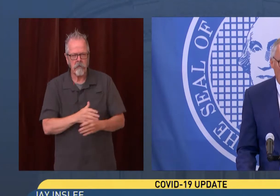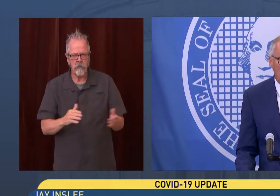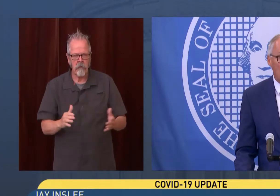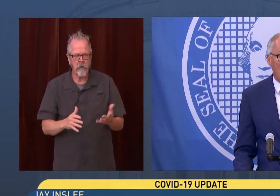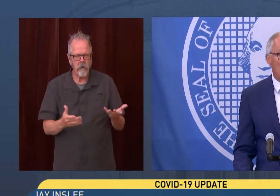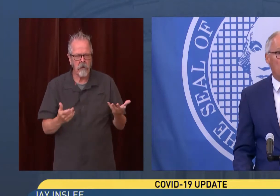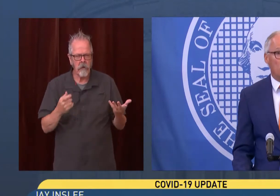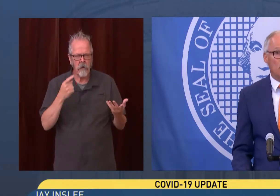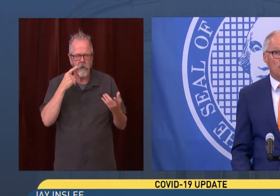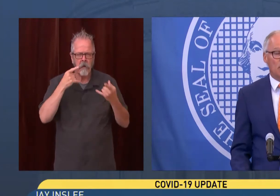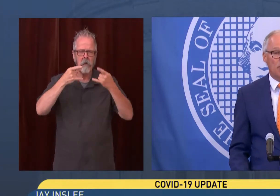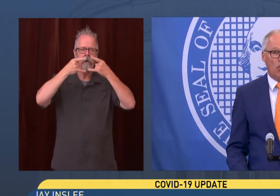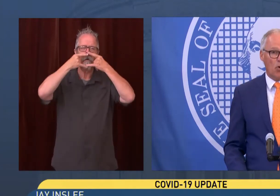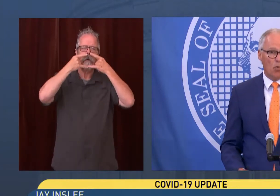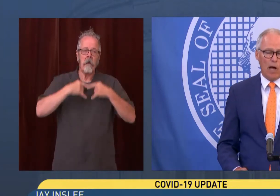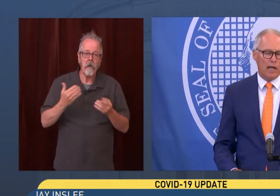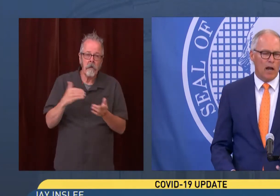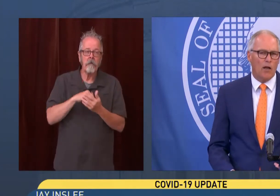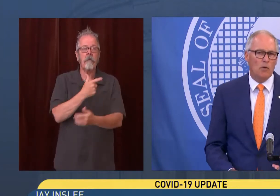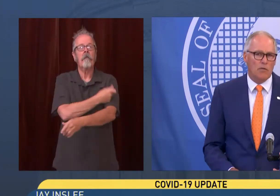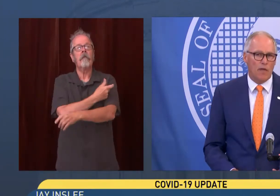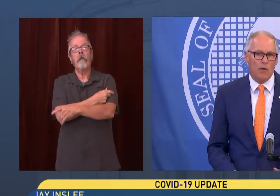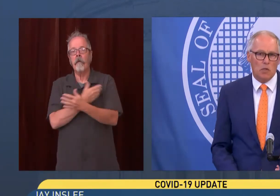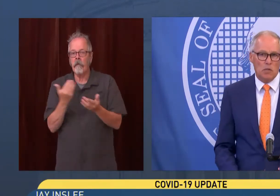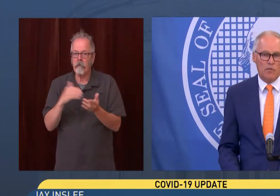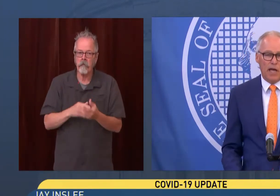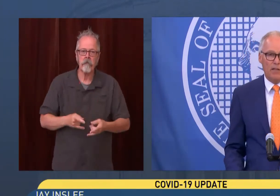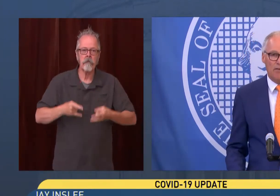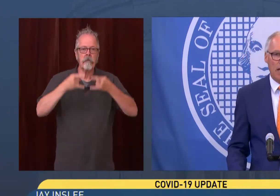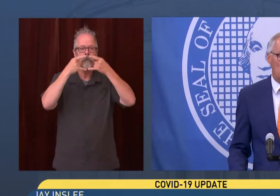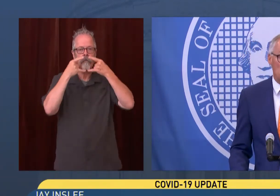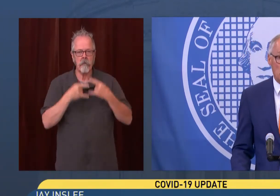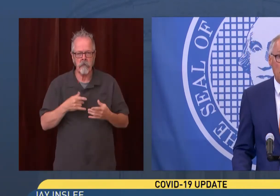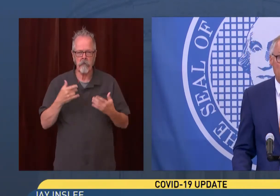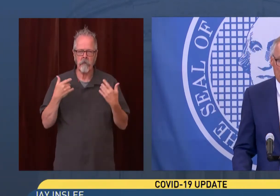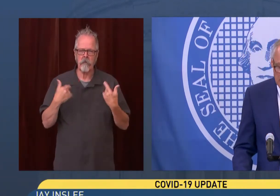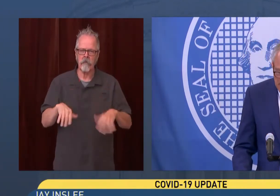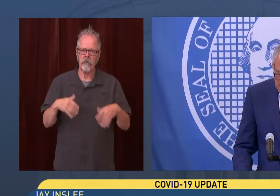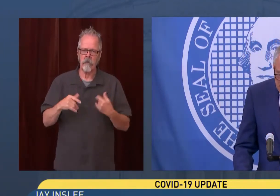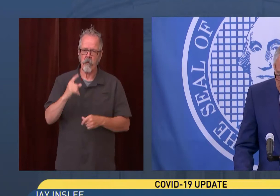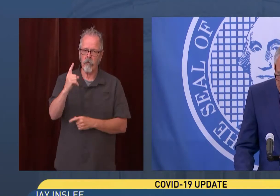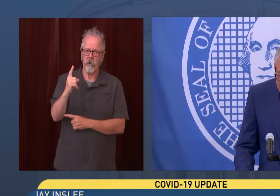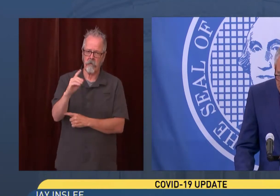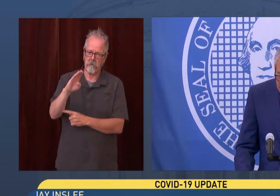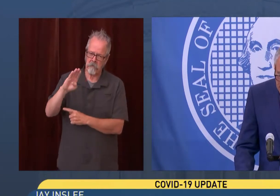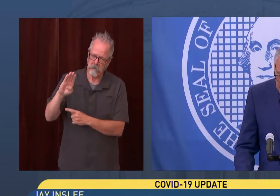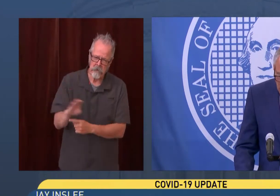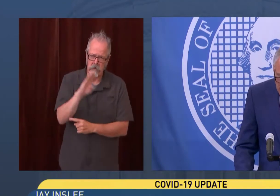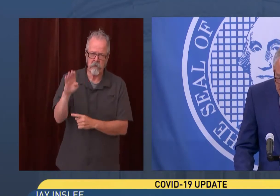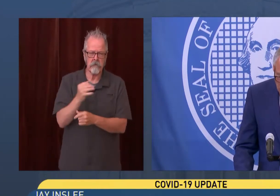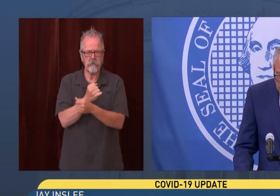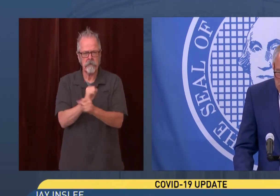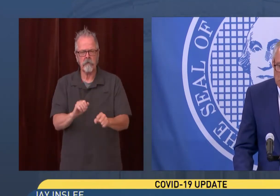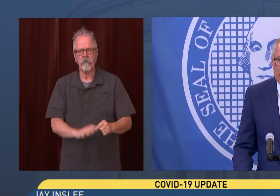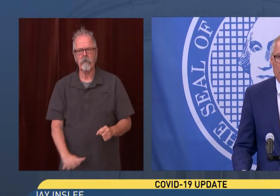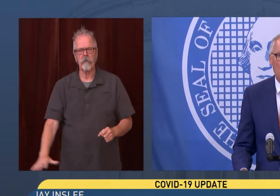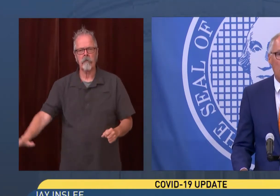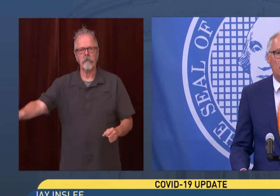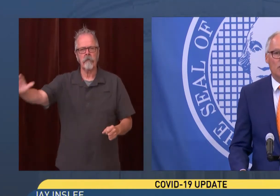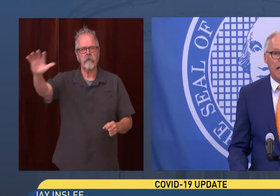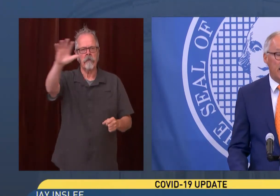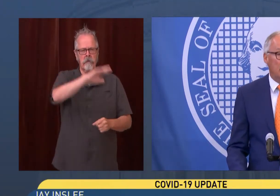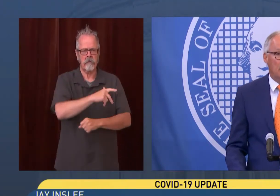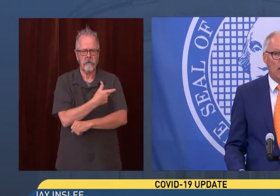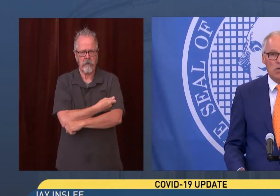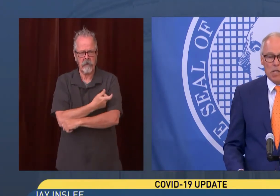Because more than 1 billion people worldwide and hundreds of thousands have had the vaccine safely in our neighborhoods and in